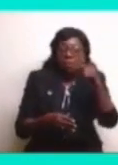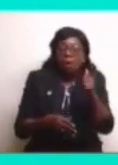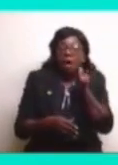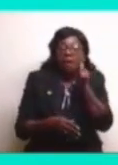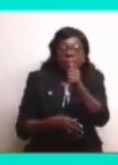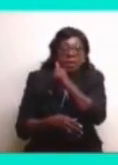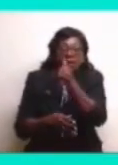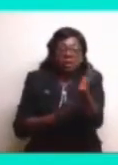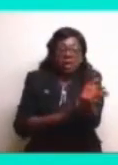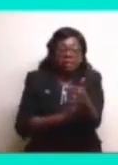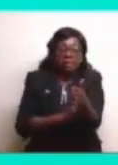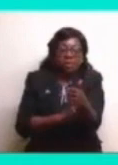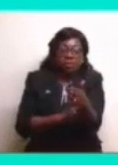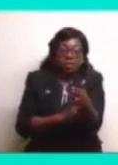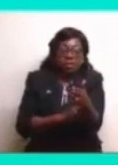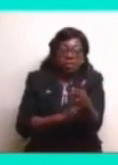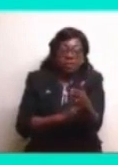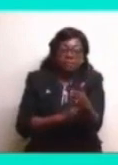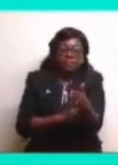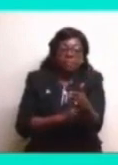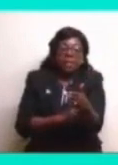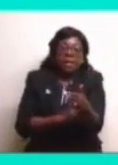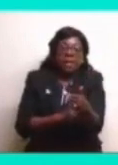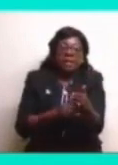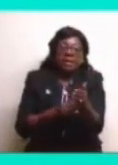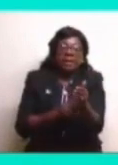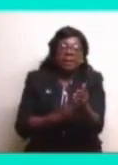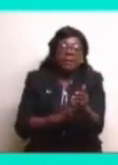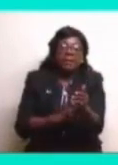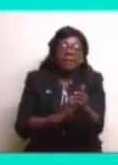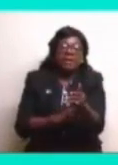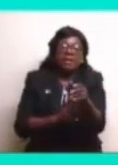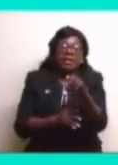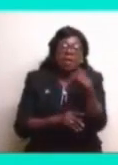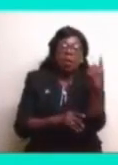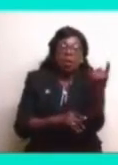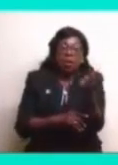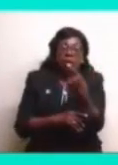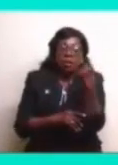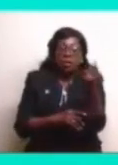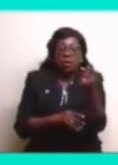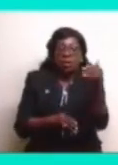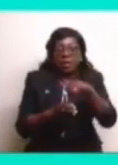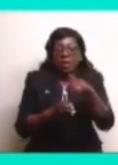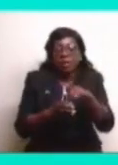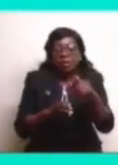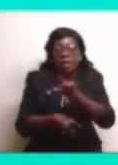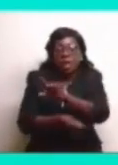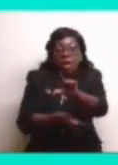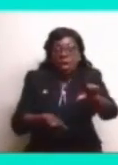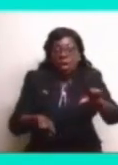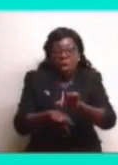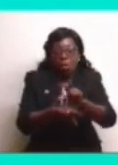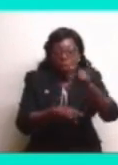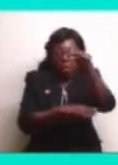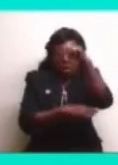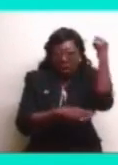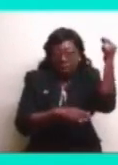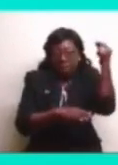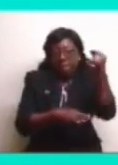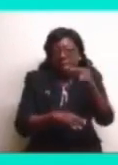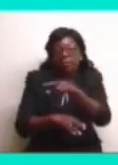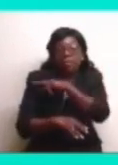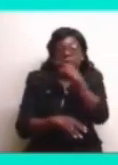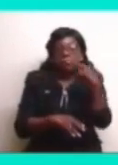and fisheries. And his portfolio also included local government and the responsibility for